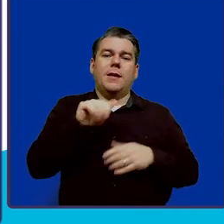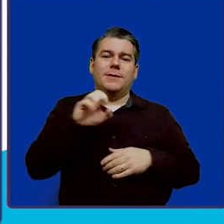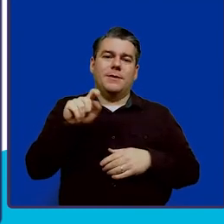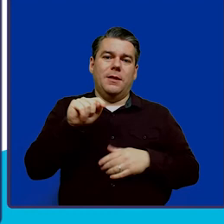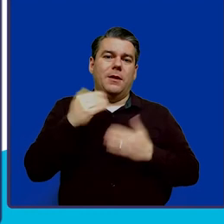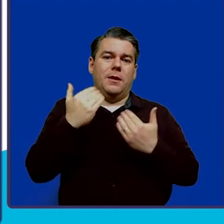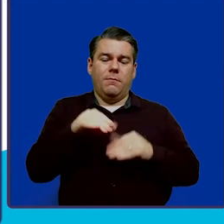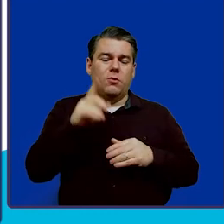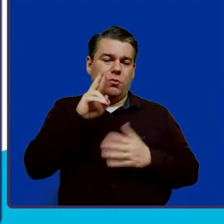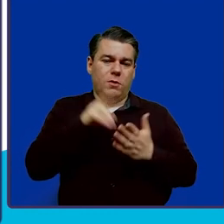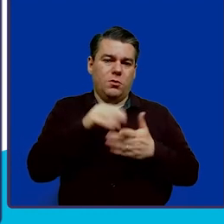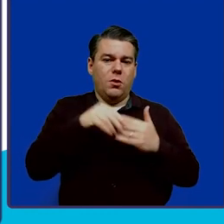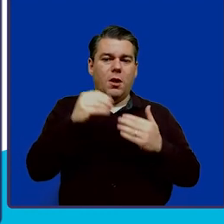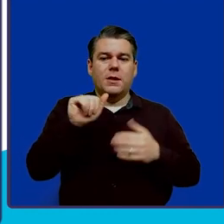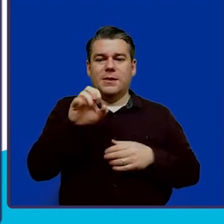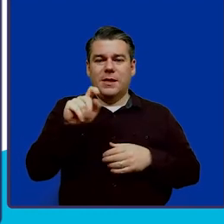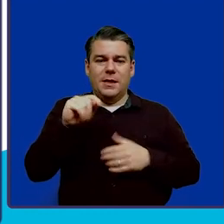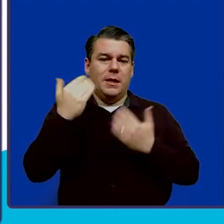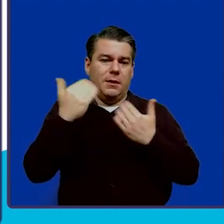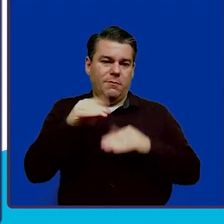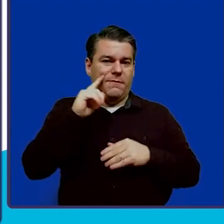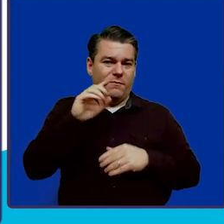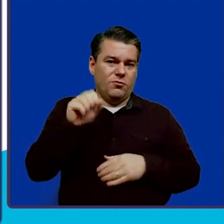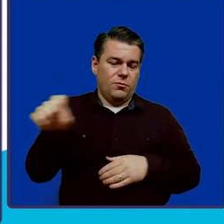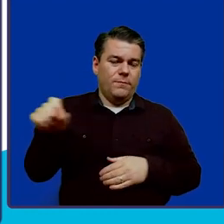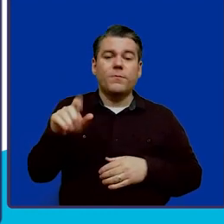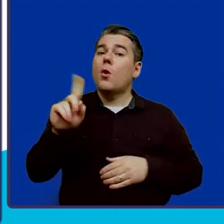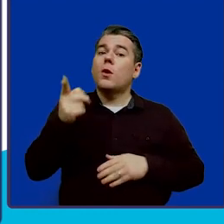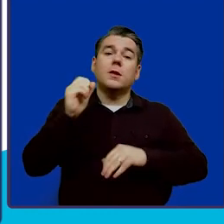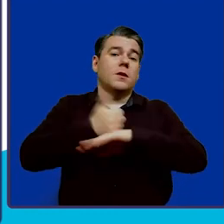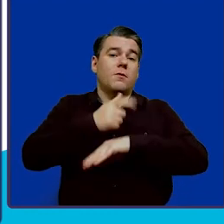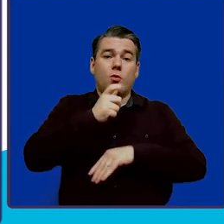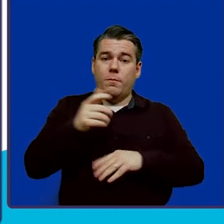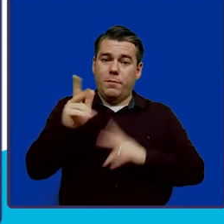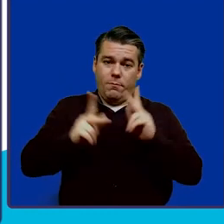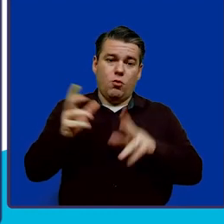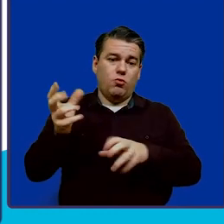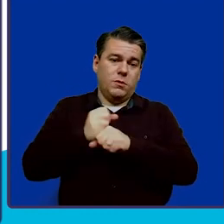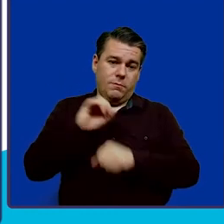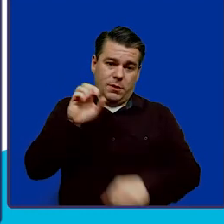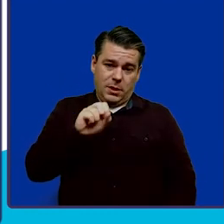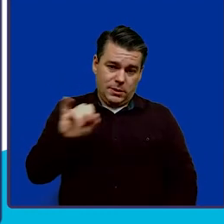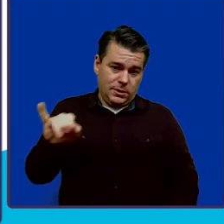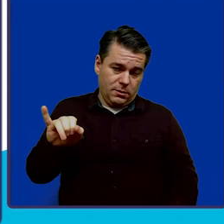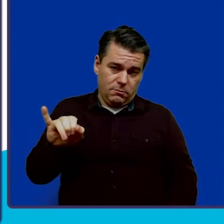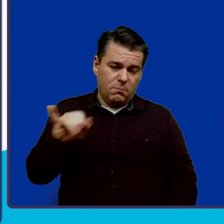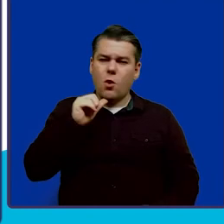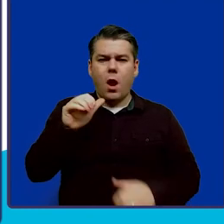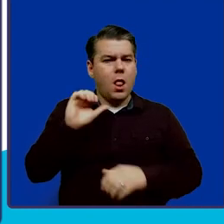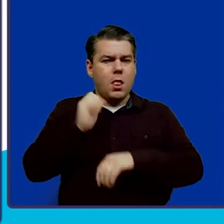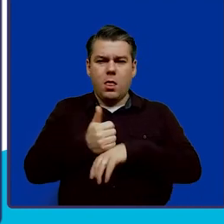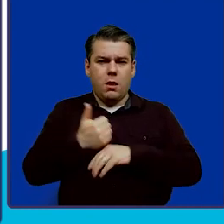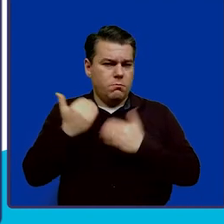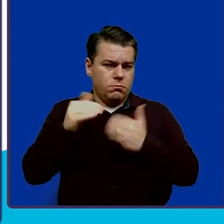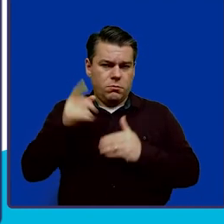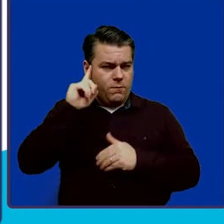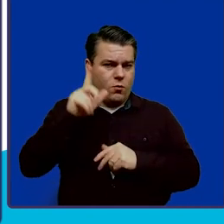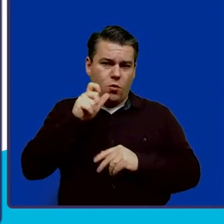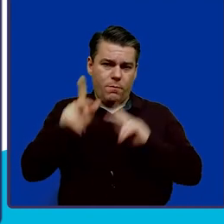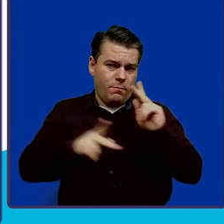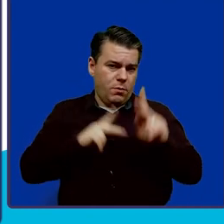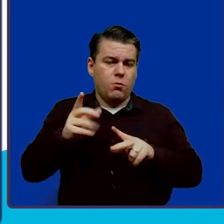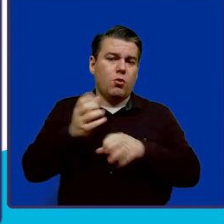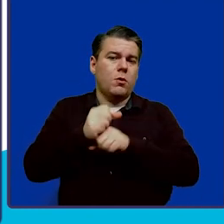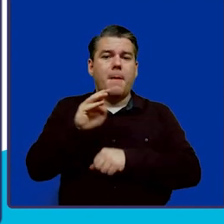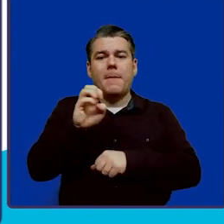said, this limit is only set for those receiving SSI. There is not a limit set for individuals receiving